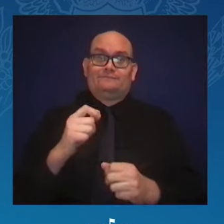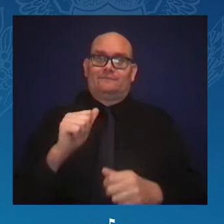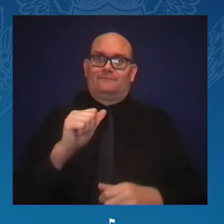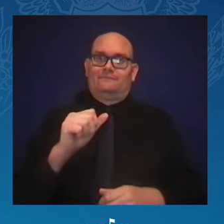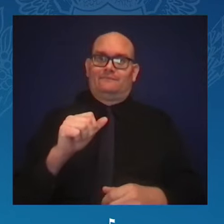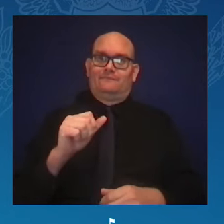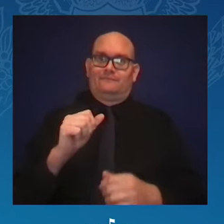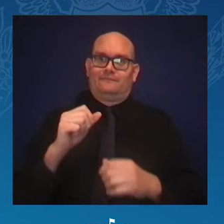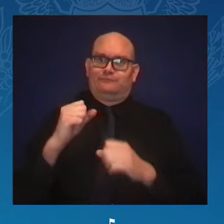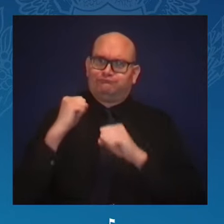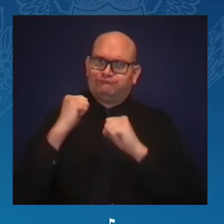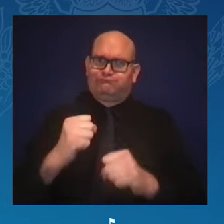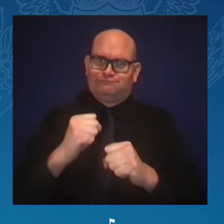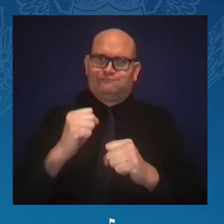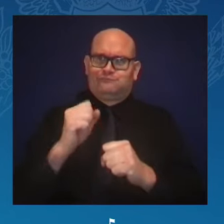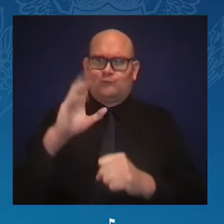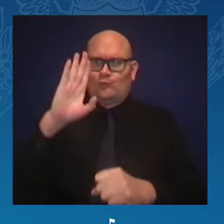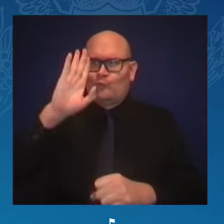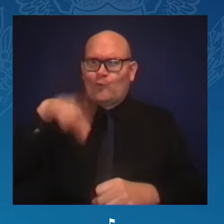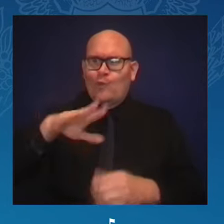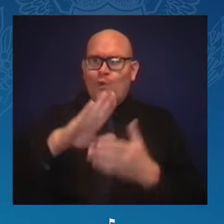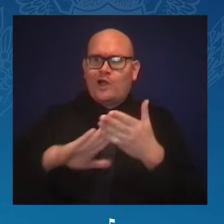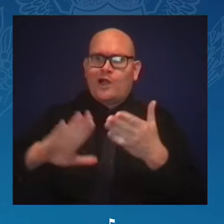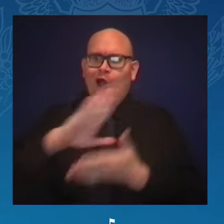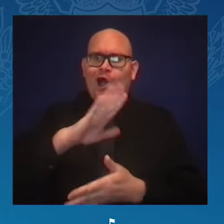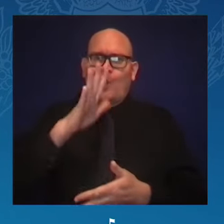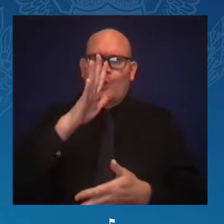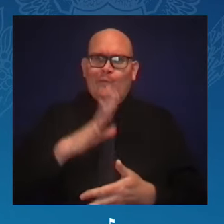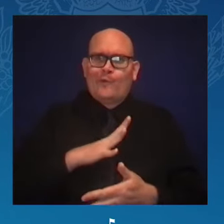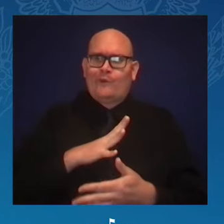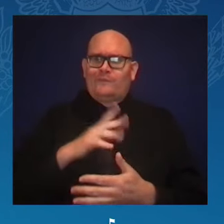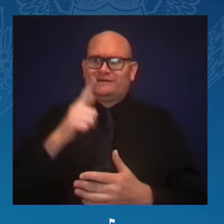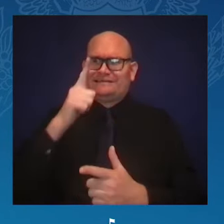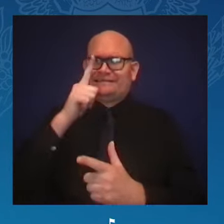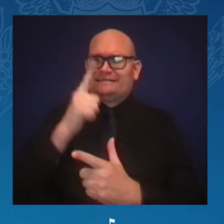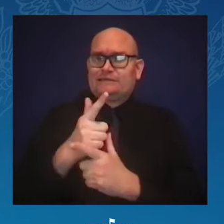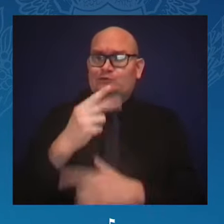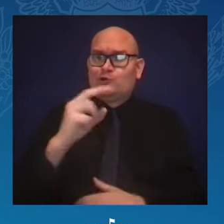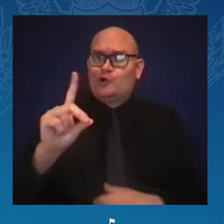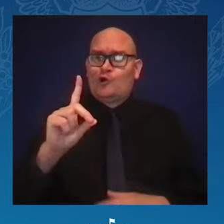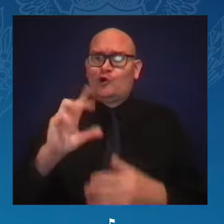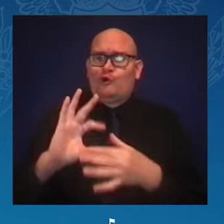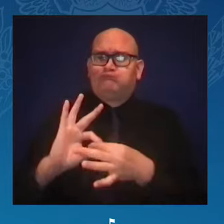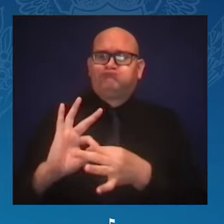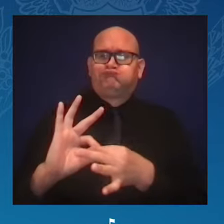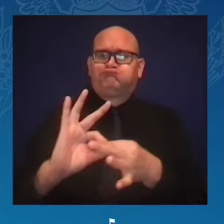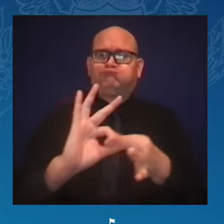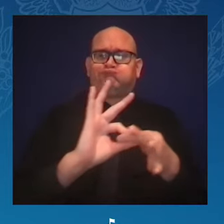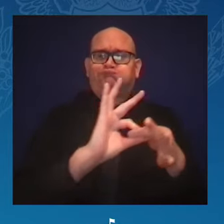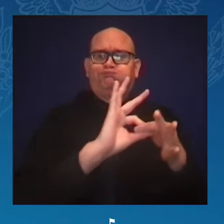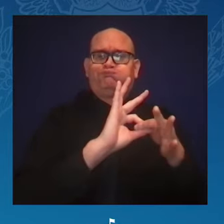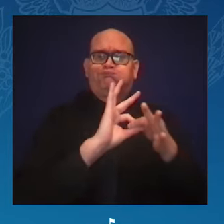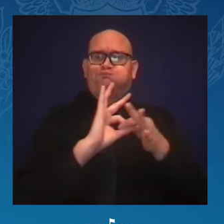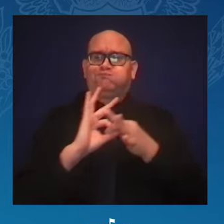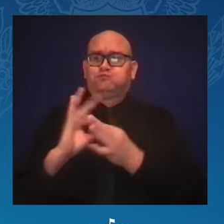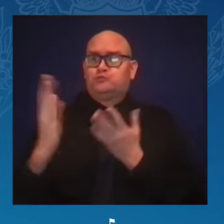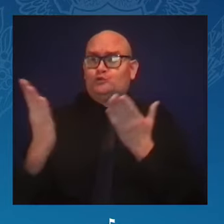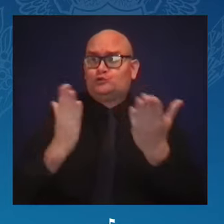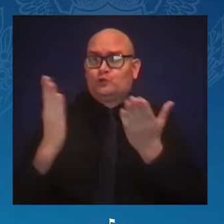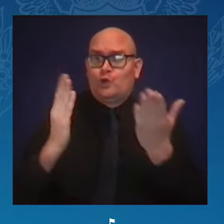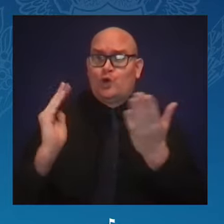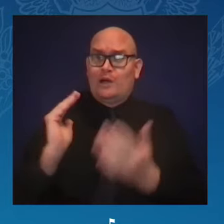to serve our nation and the world, and to create desperately needed